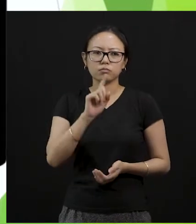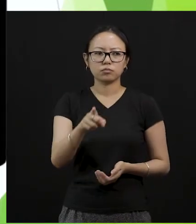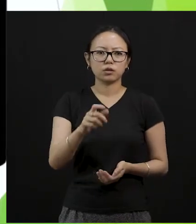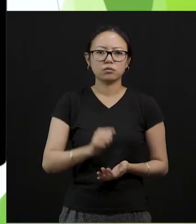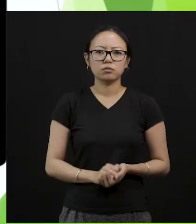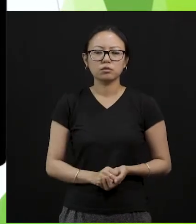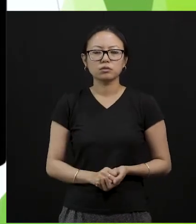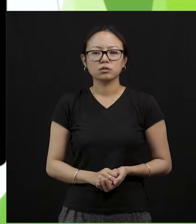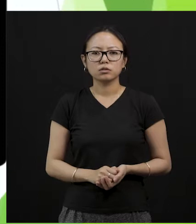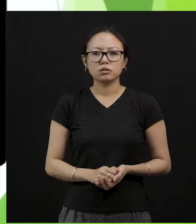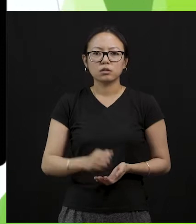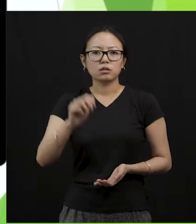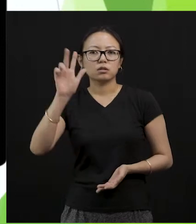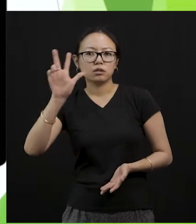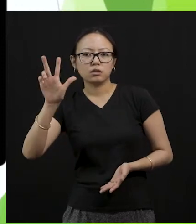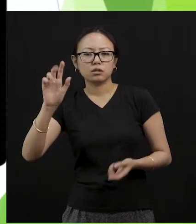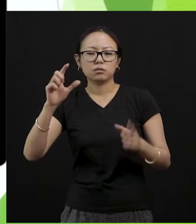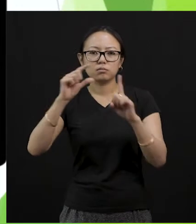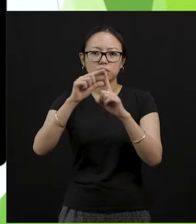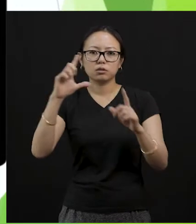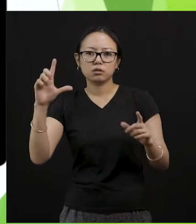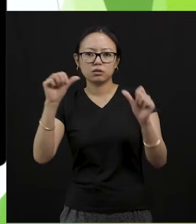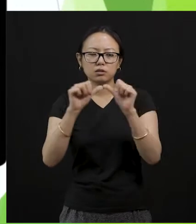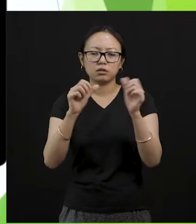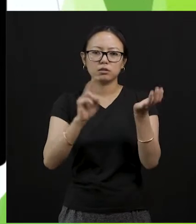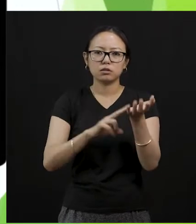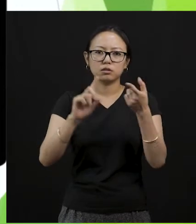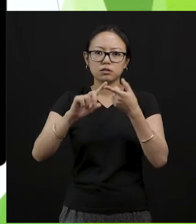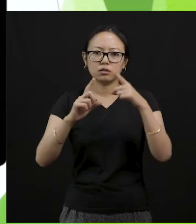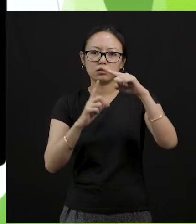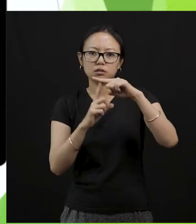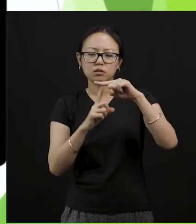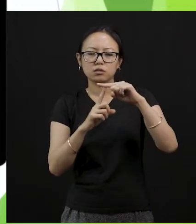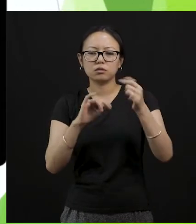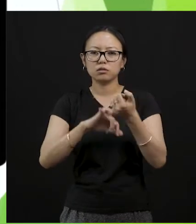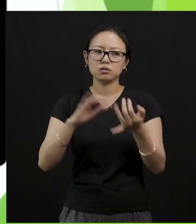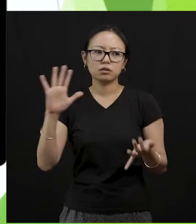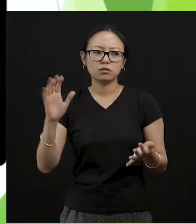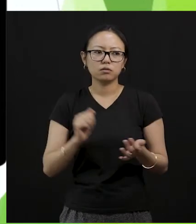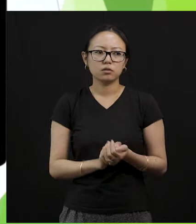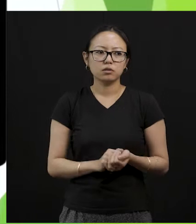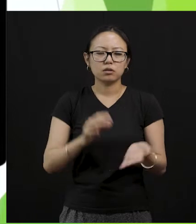planets okay and the name of the planet is Mercury, Venice, Earth, Mars, Jupiter, Saturn,